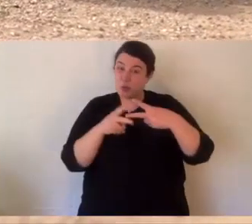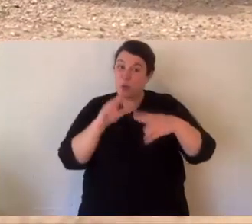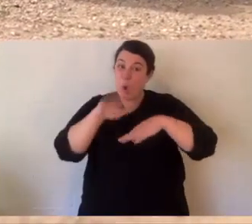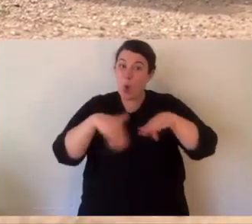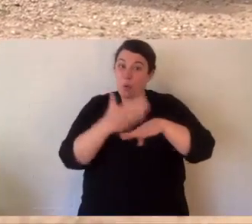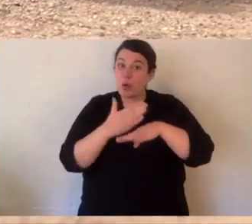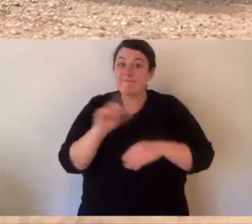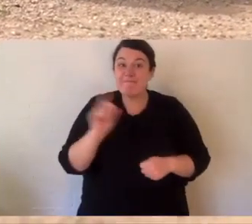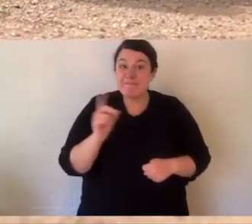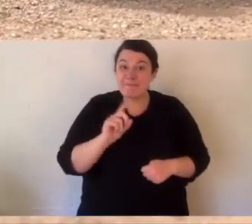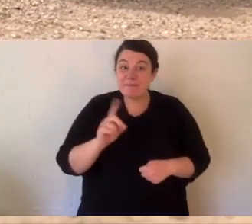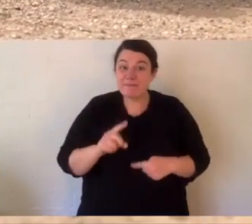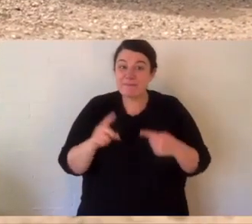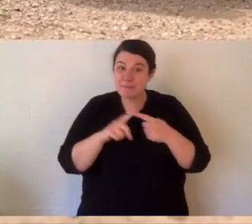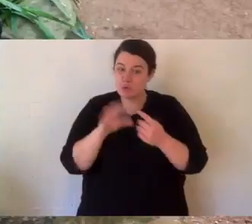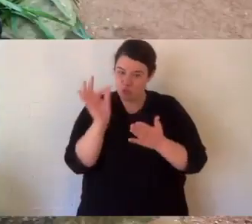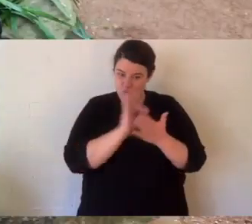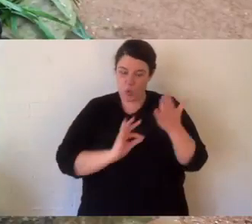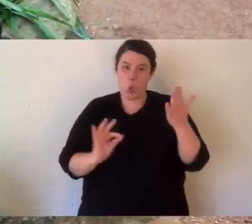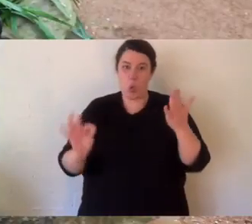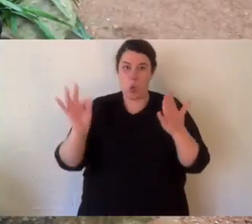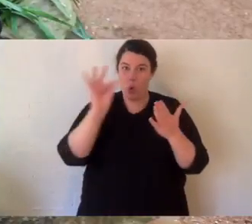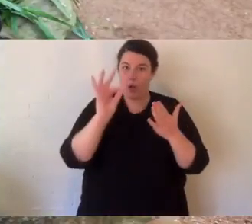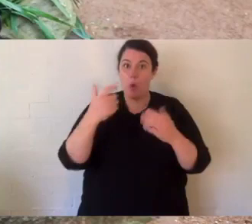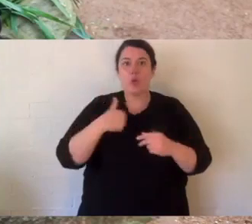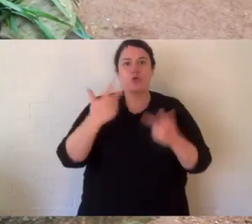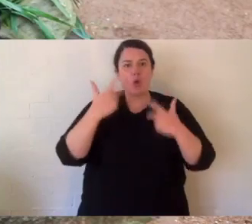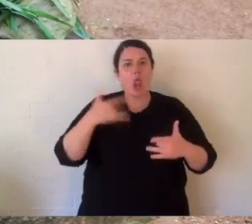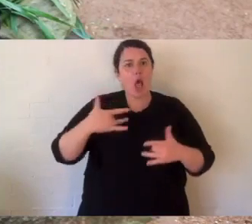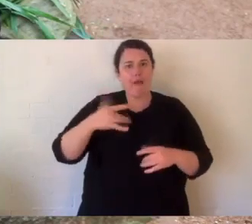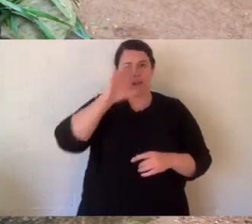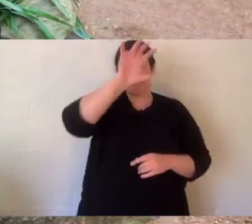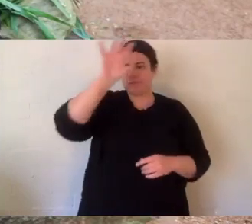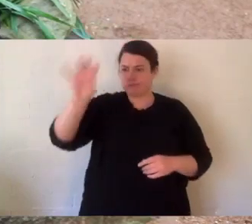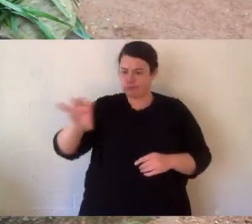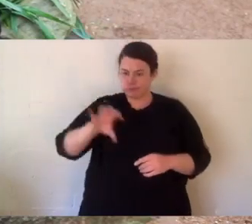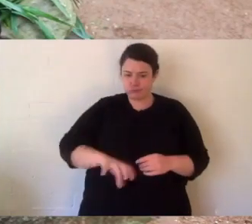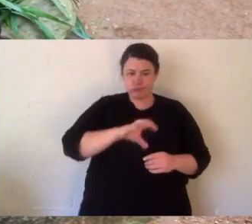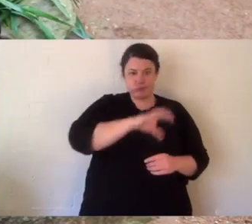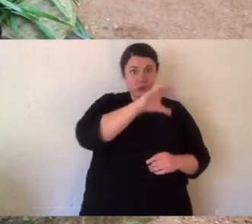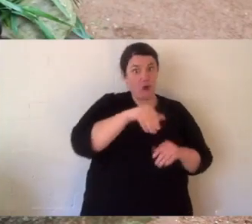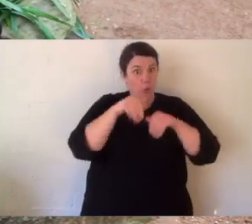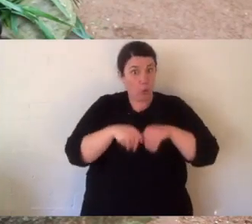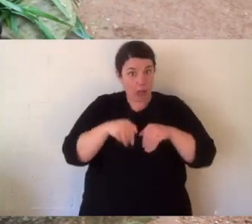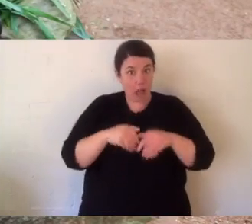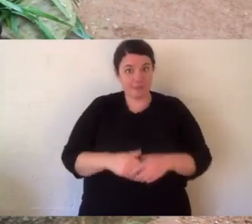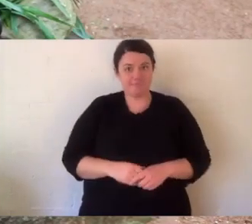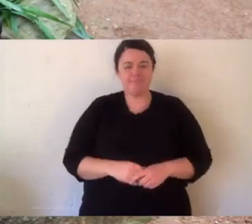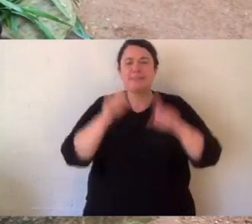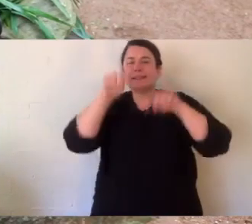its ears lift off its head, and it turns into a little quokka. Two bits of homework. The first one is a drawing.